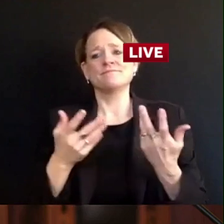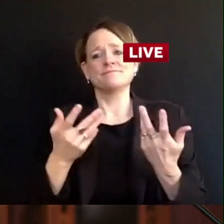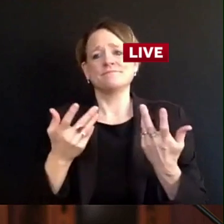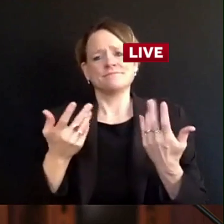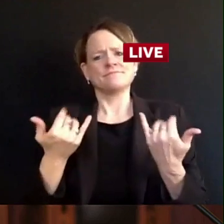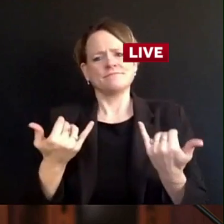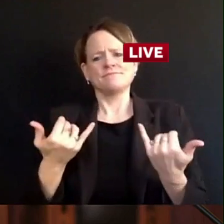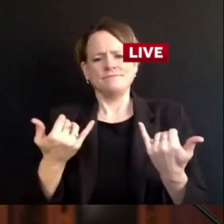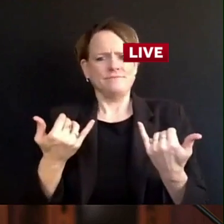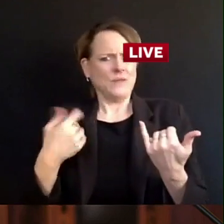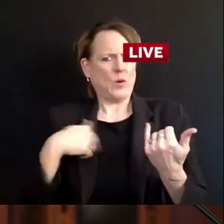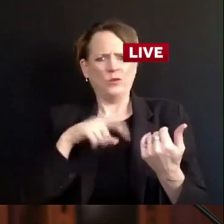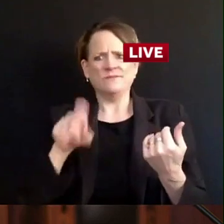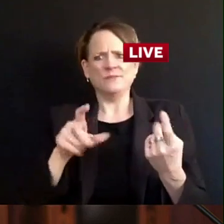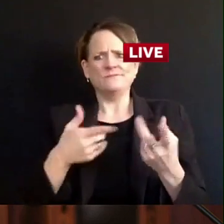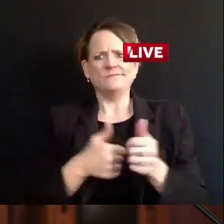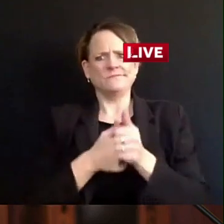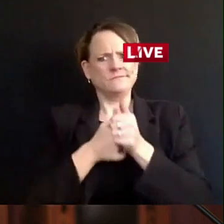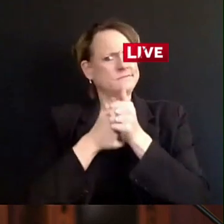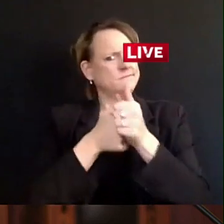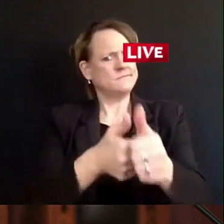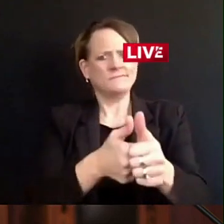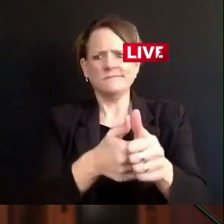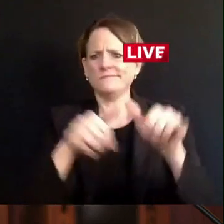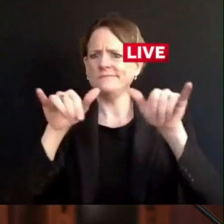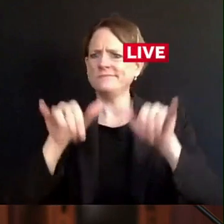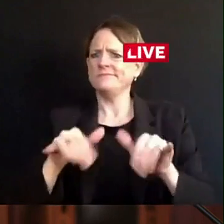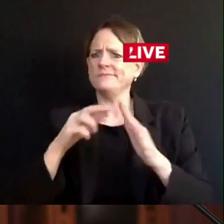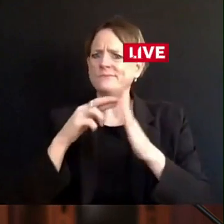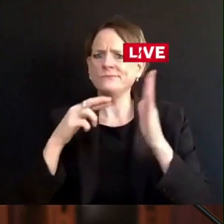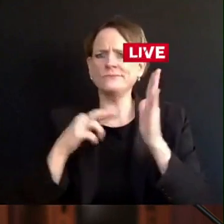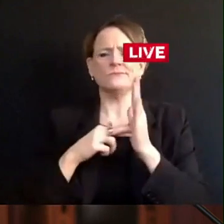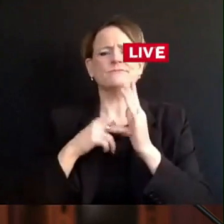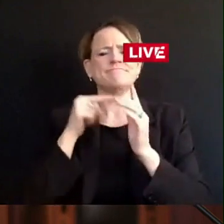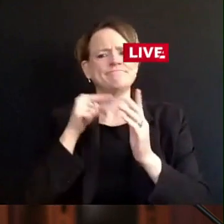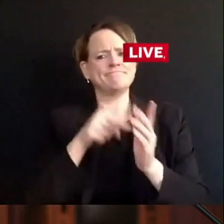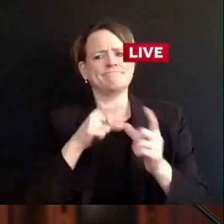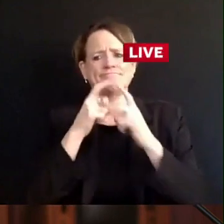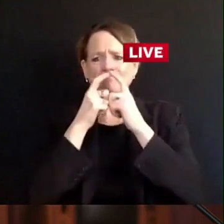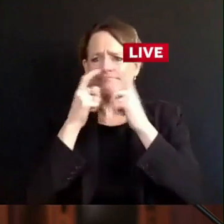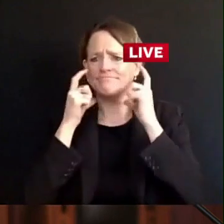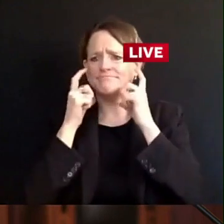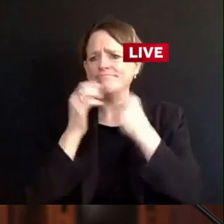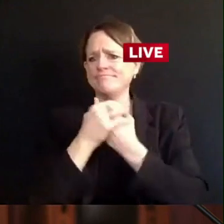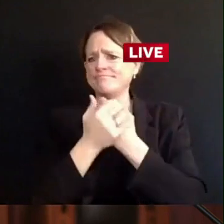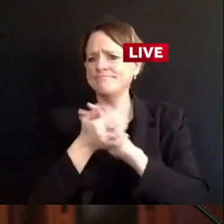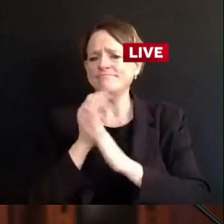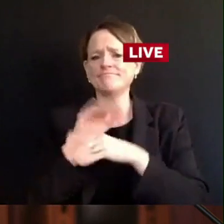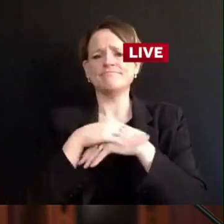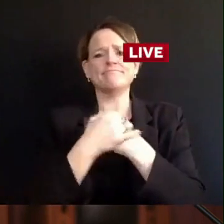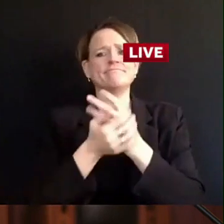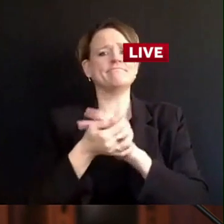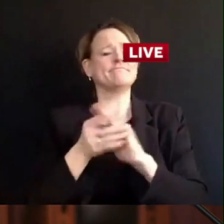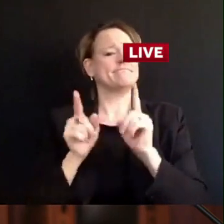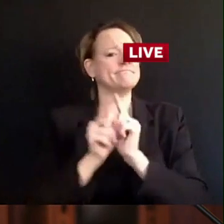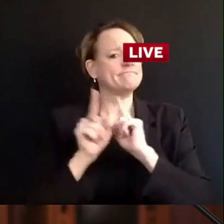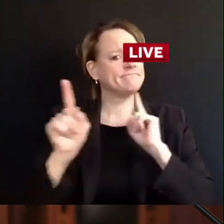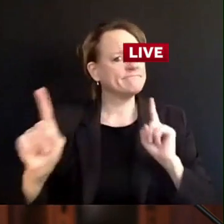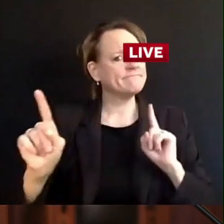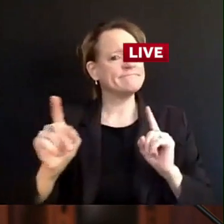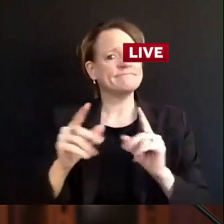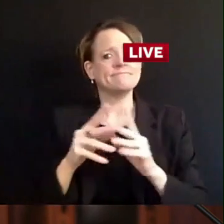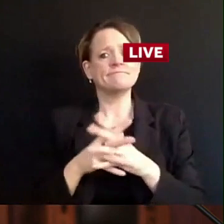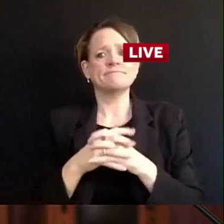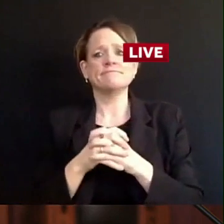last week. Because as we see this escalation, it is taxing our systems, it is taxing